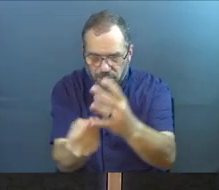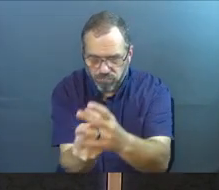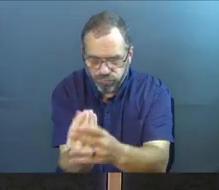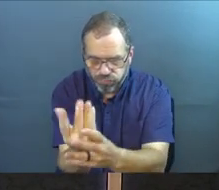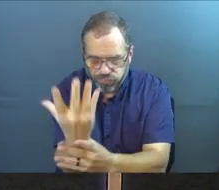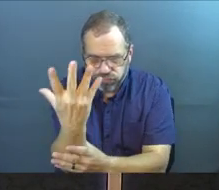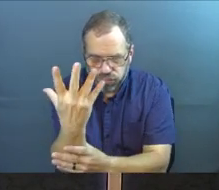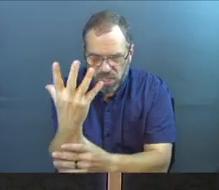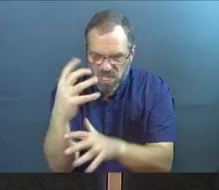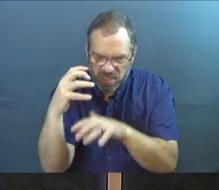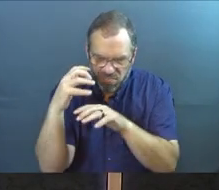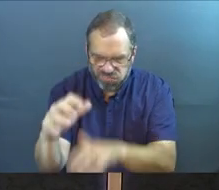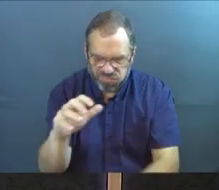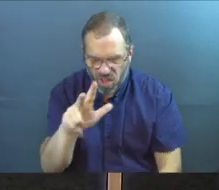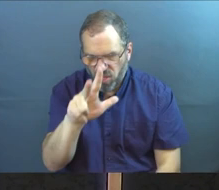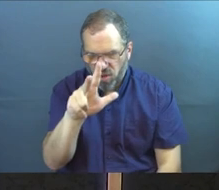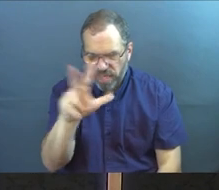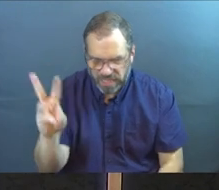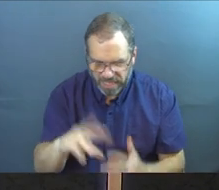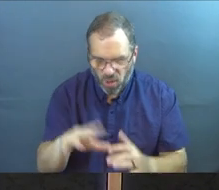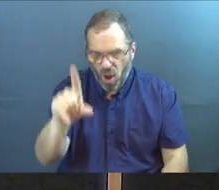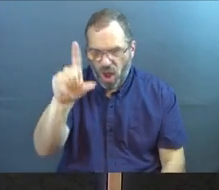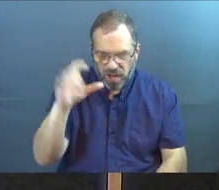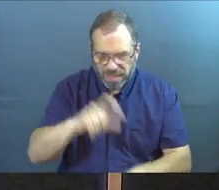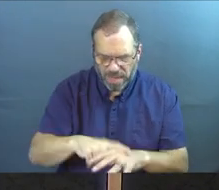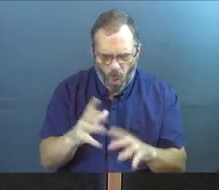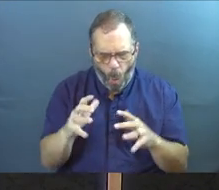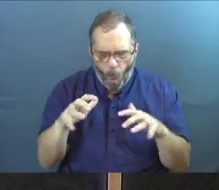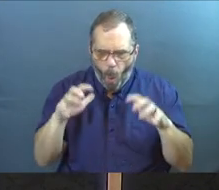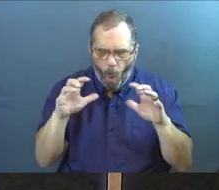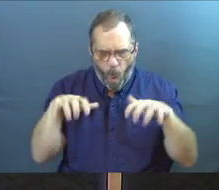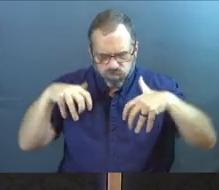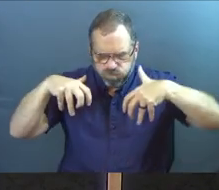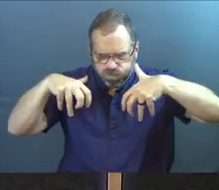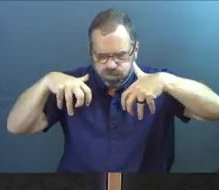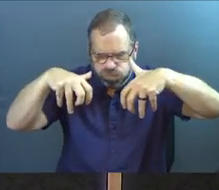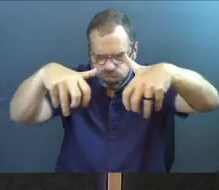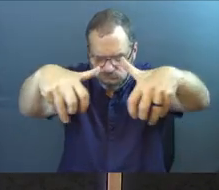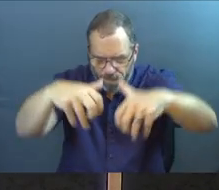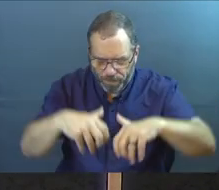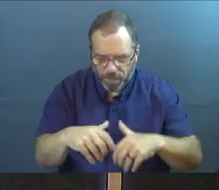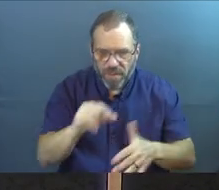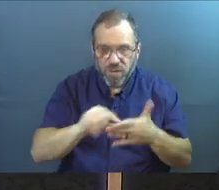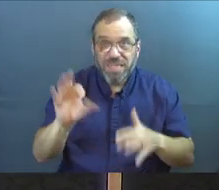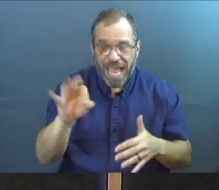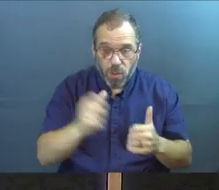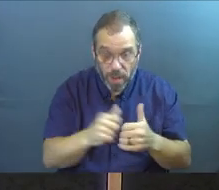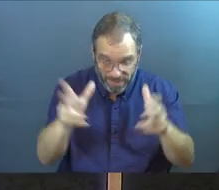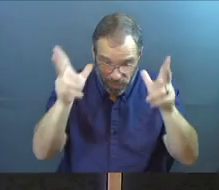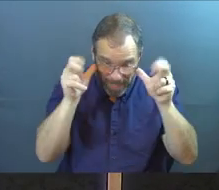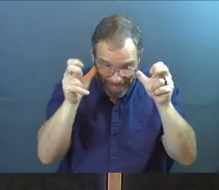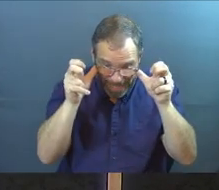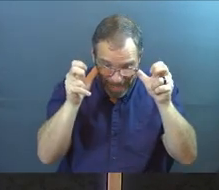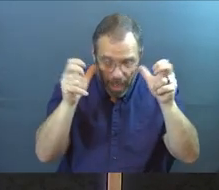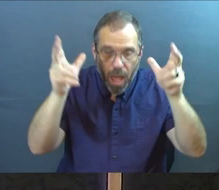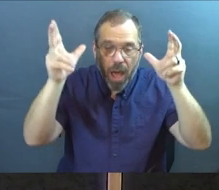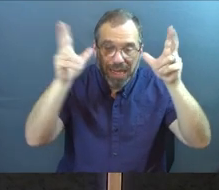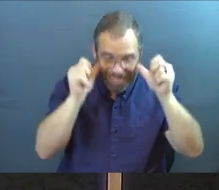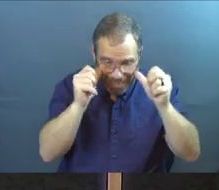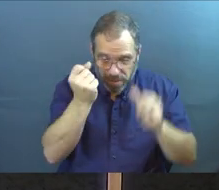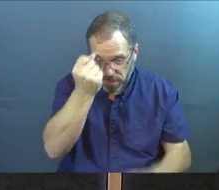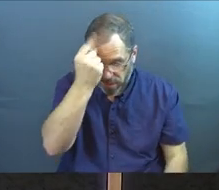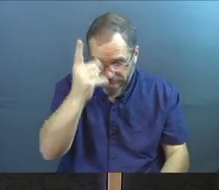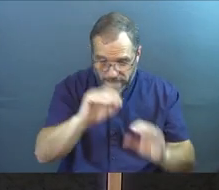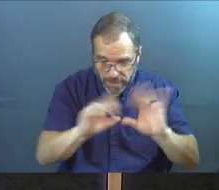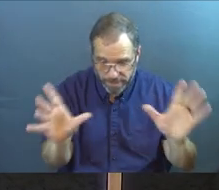produced a crop that was 30, 60, or even 100 times as much as had been planted. Verse 9, anyone with ears to hear should listen and